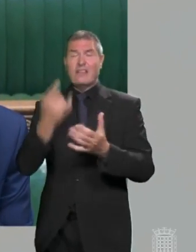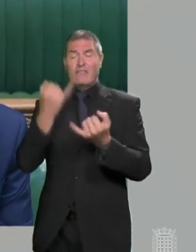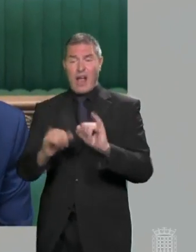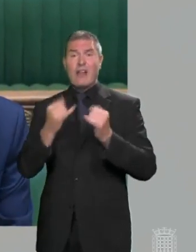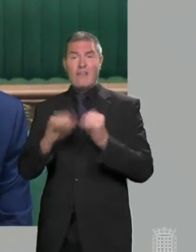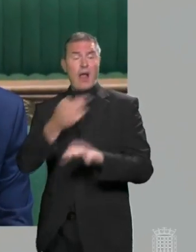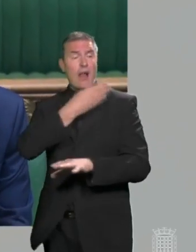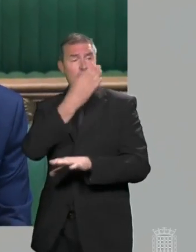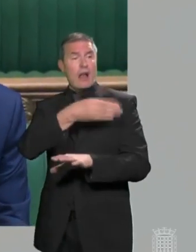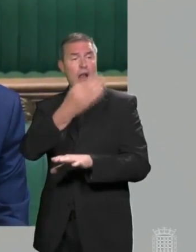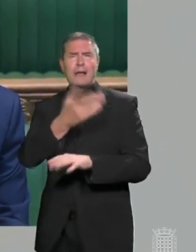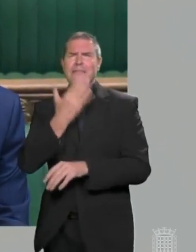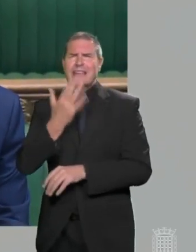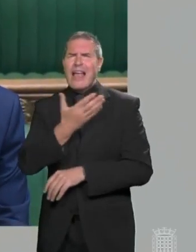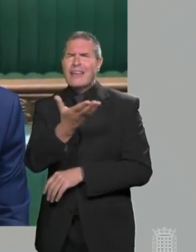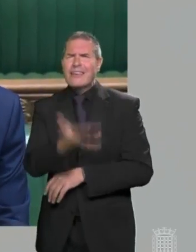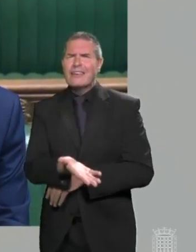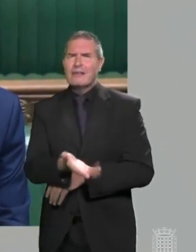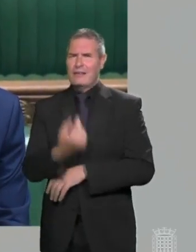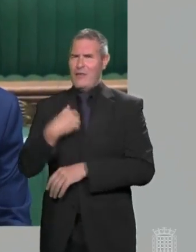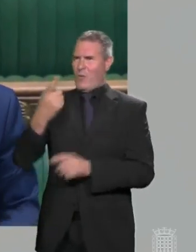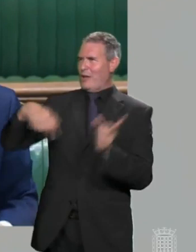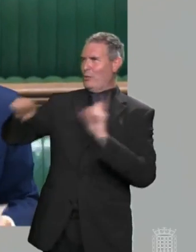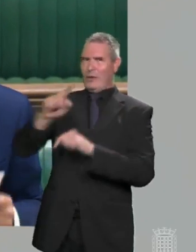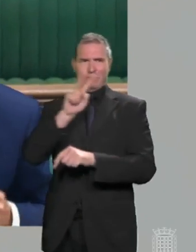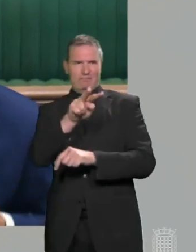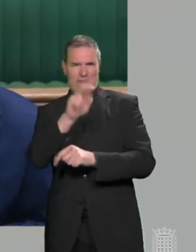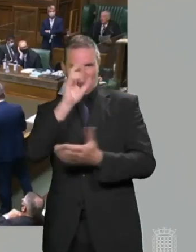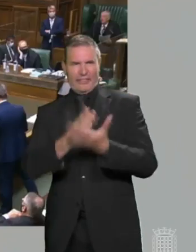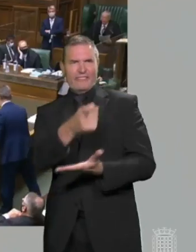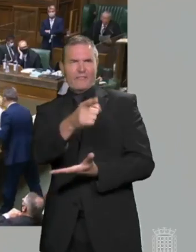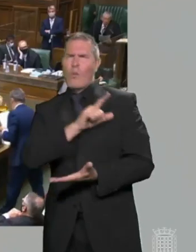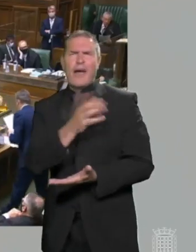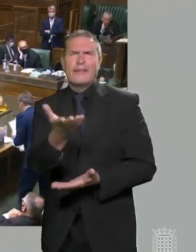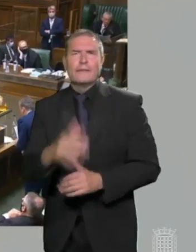and mistakes, why should anyone believe the Prime Minister now?